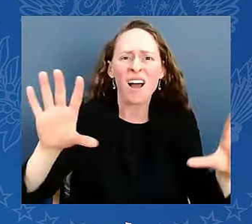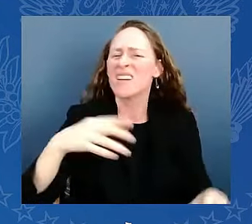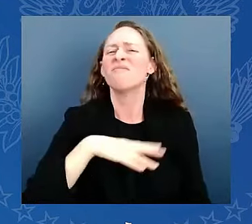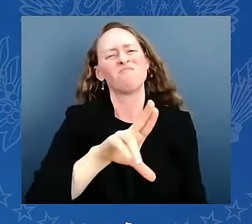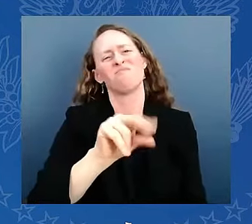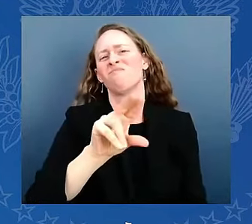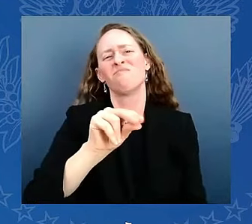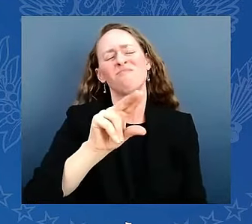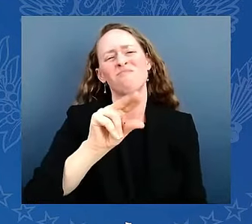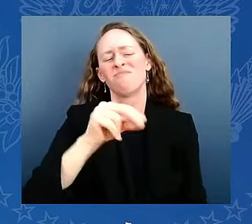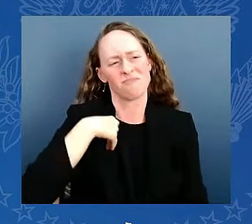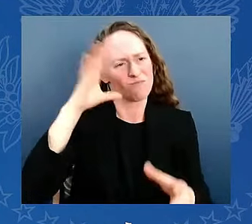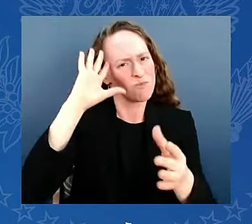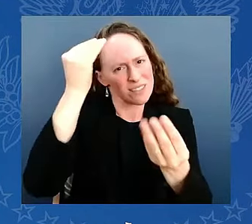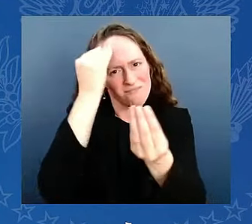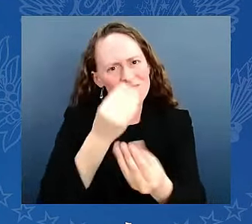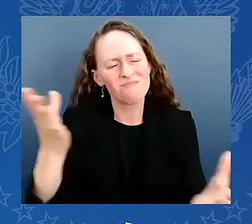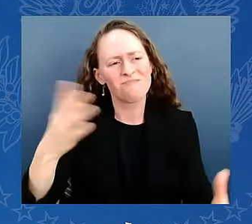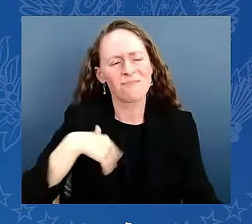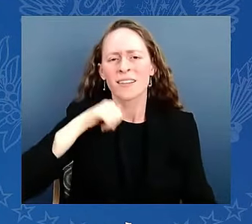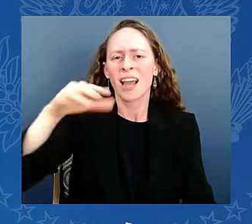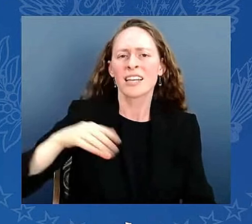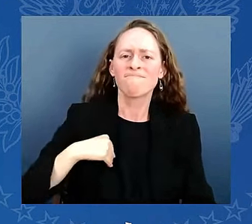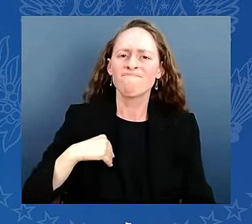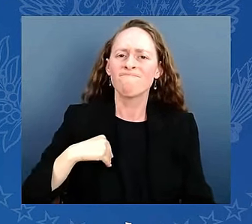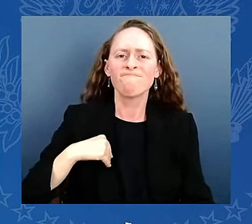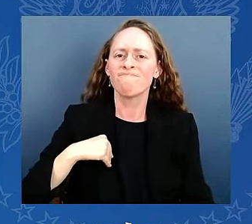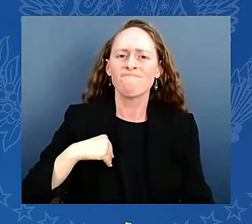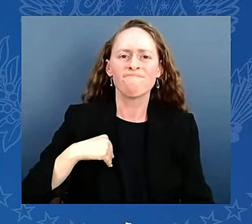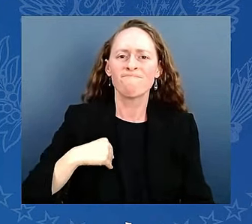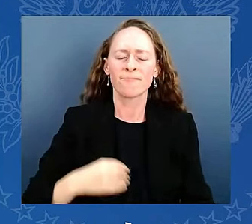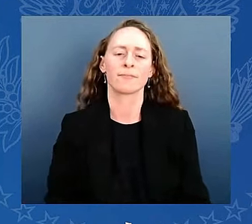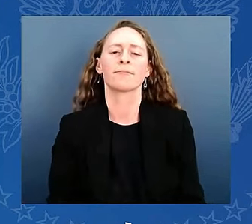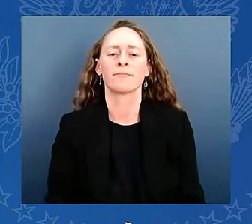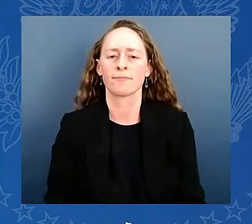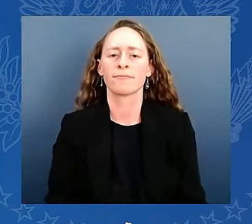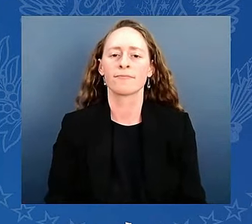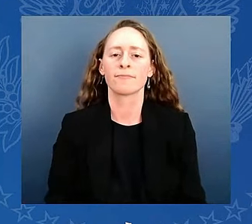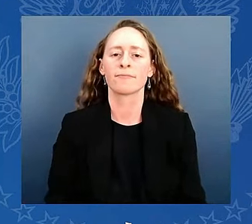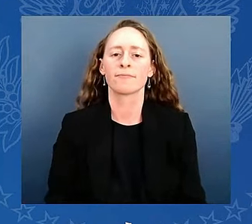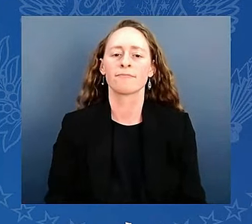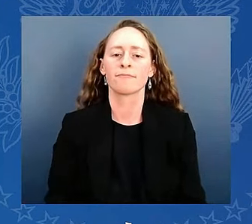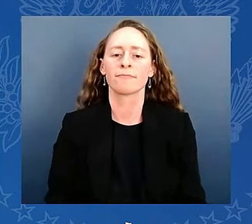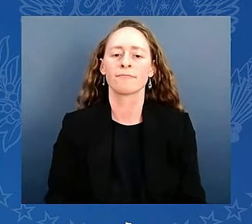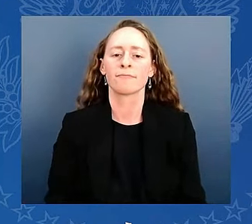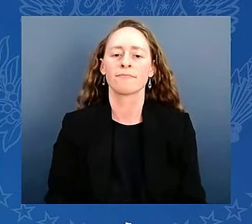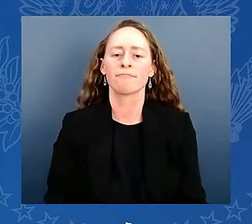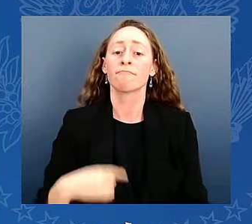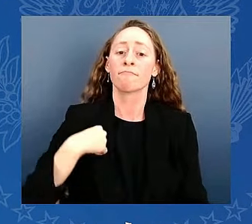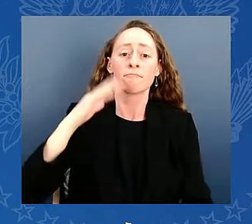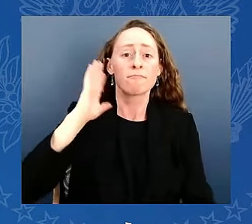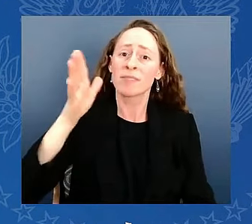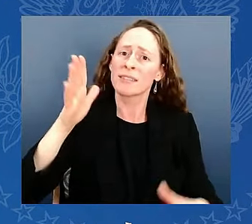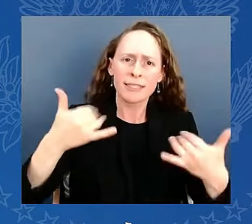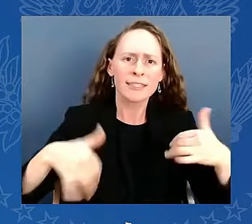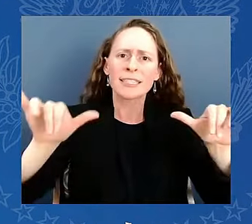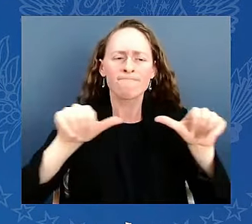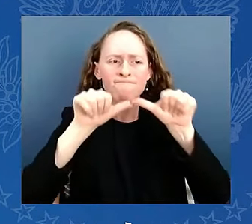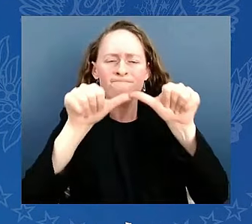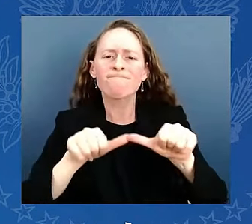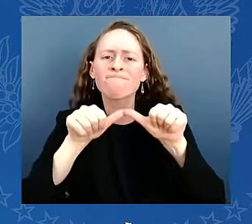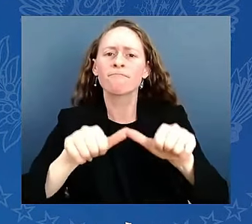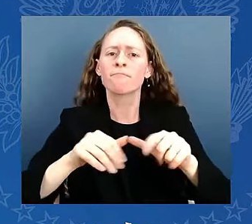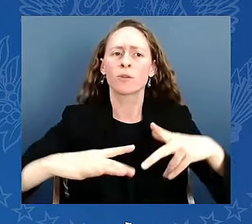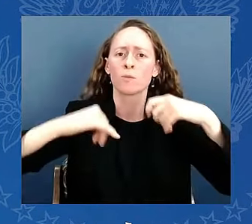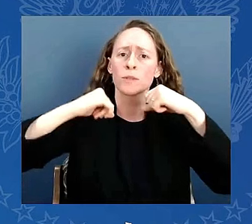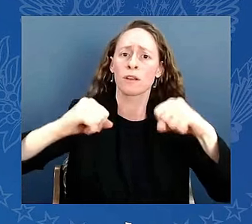I'm going to keep speaking out to protect our kids from gun violence. Our planet from climate crisis is the